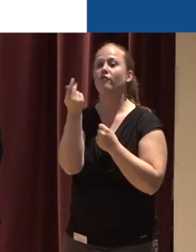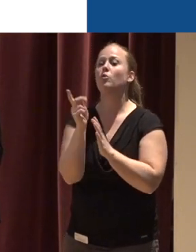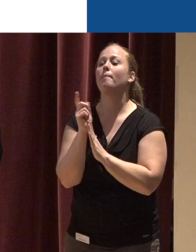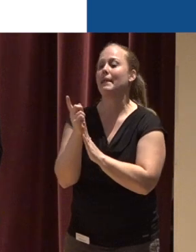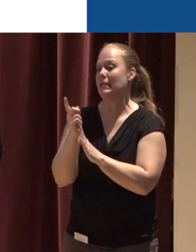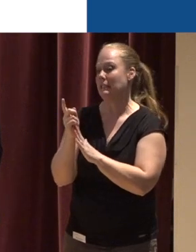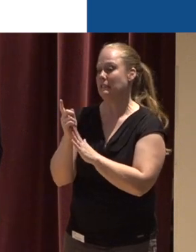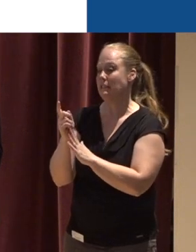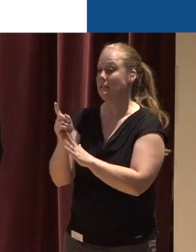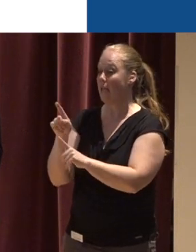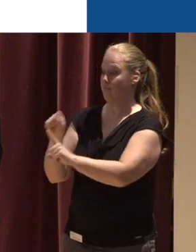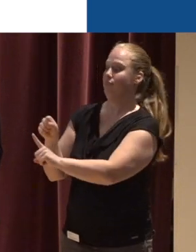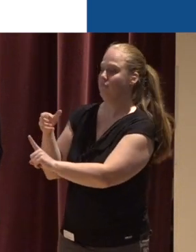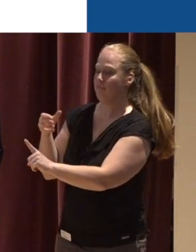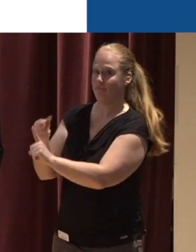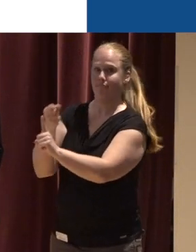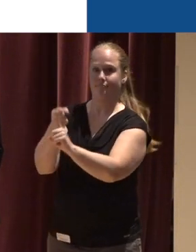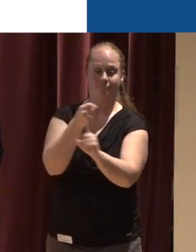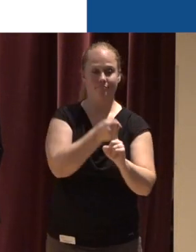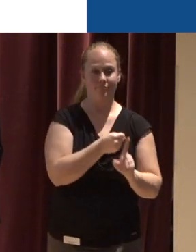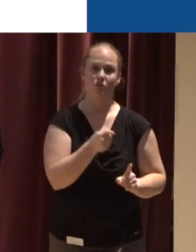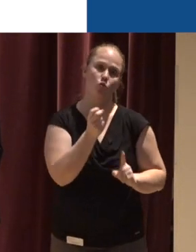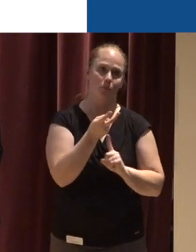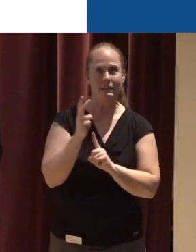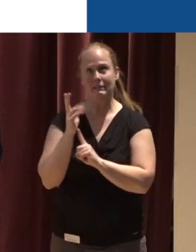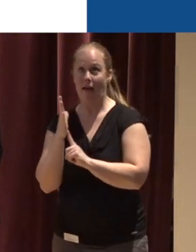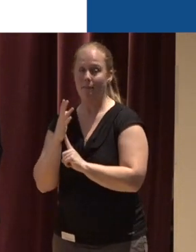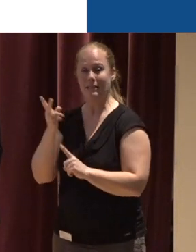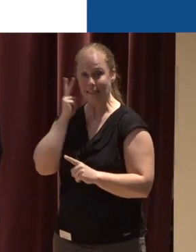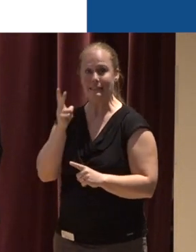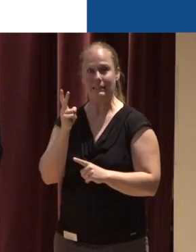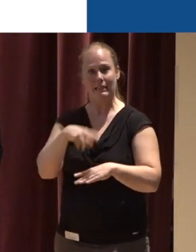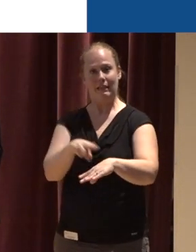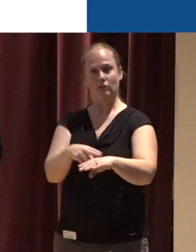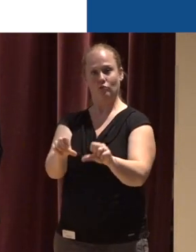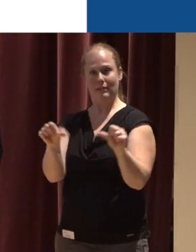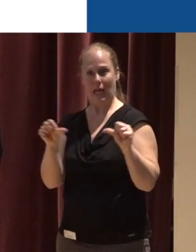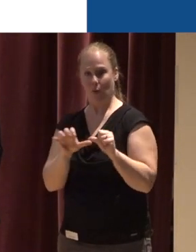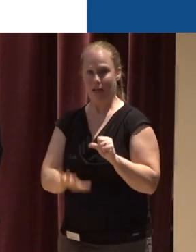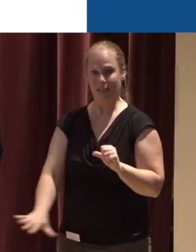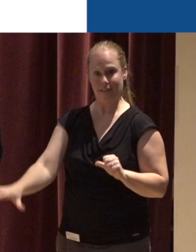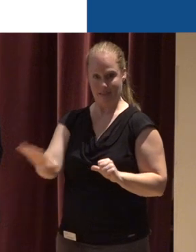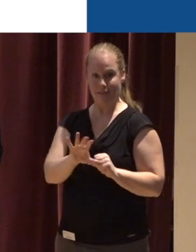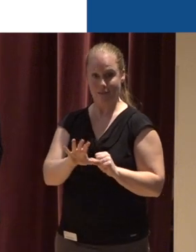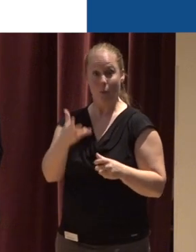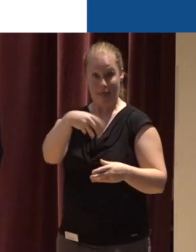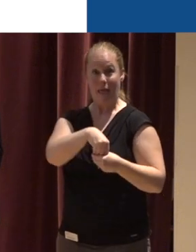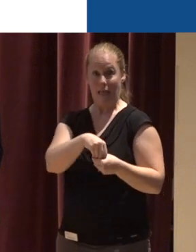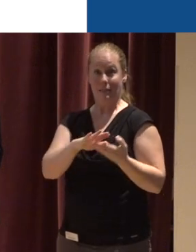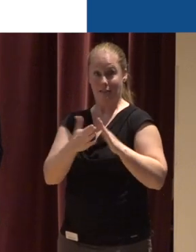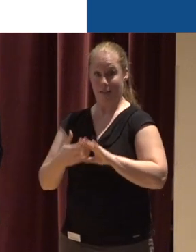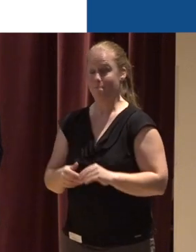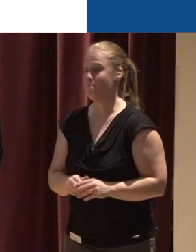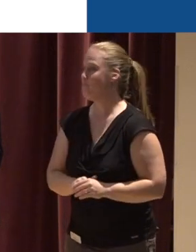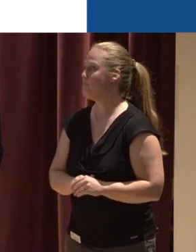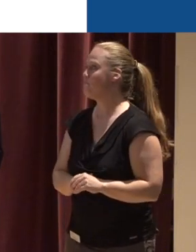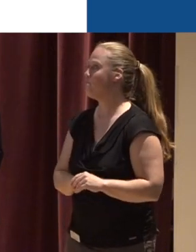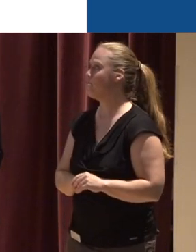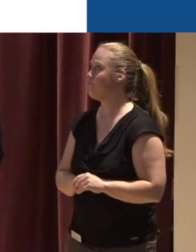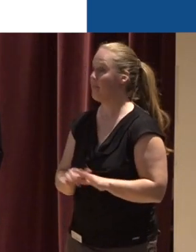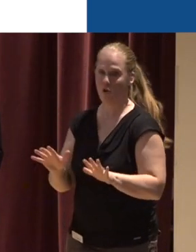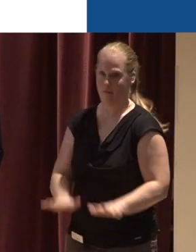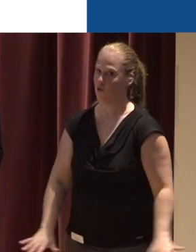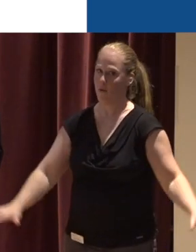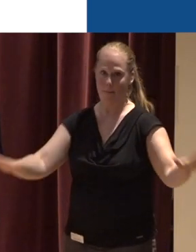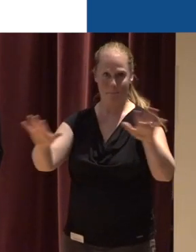minutes Probably two to five minutes And find a natural area in the urban landscape So, they're